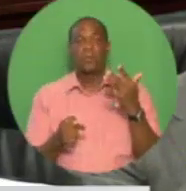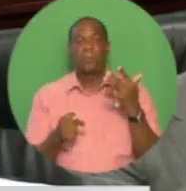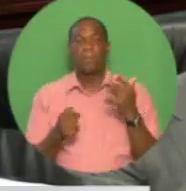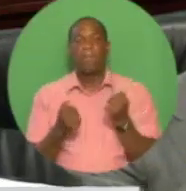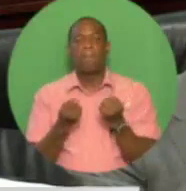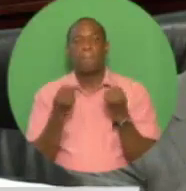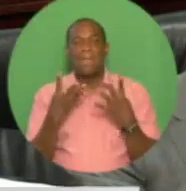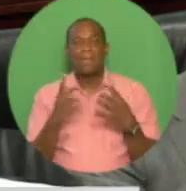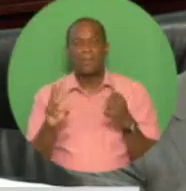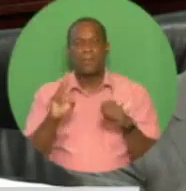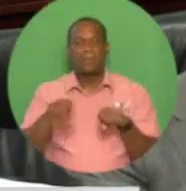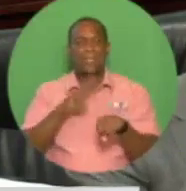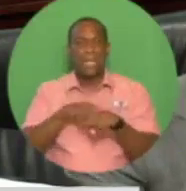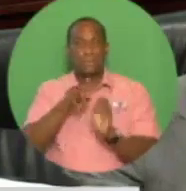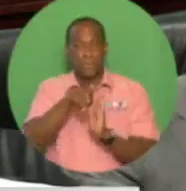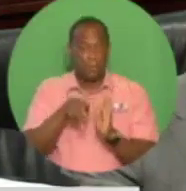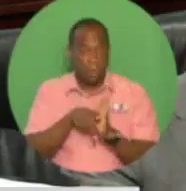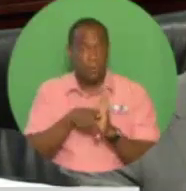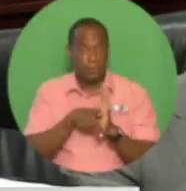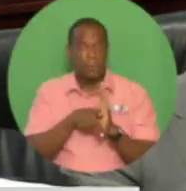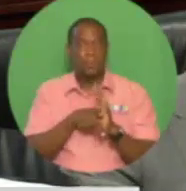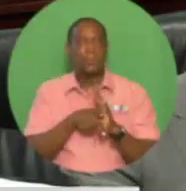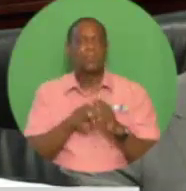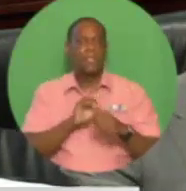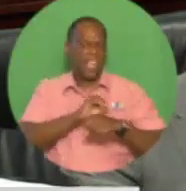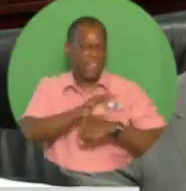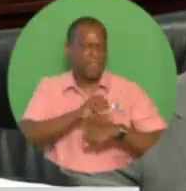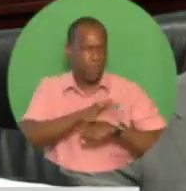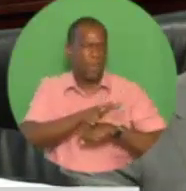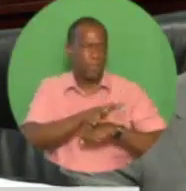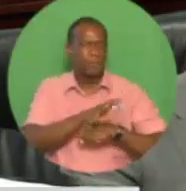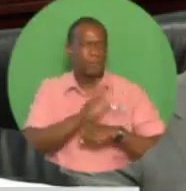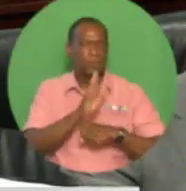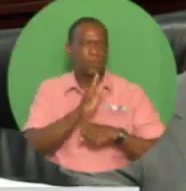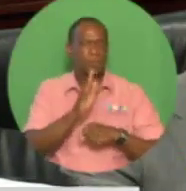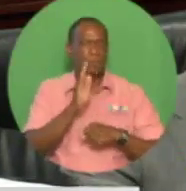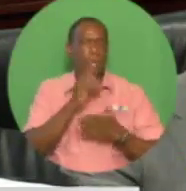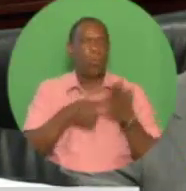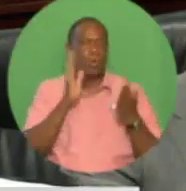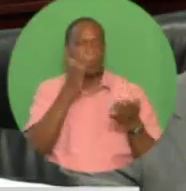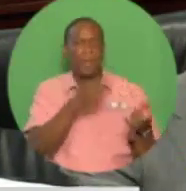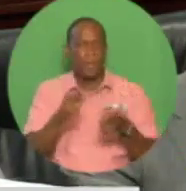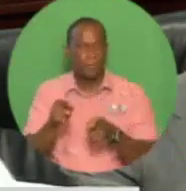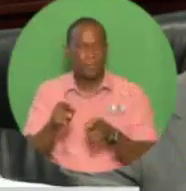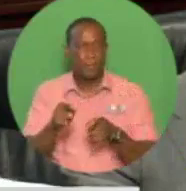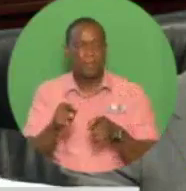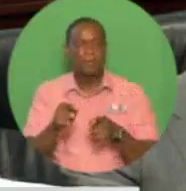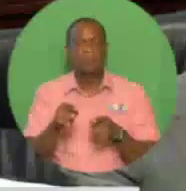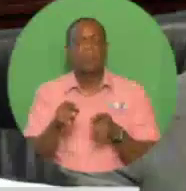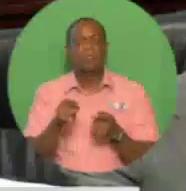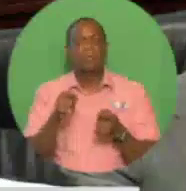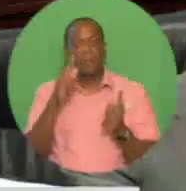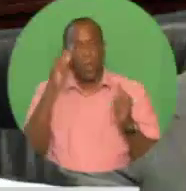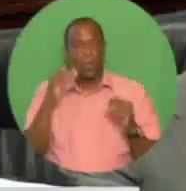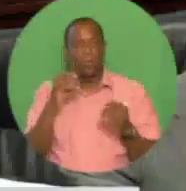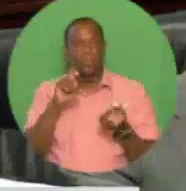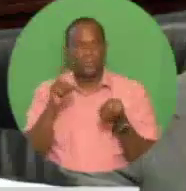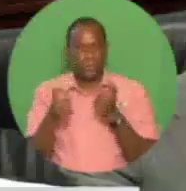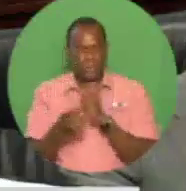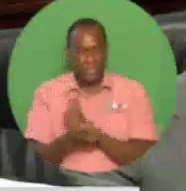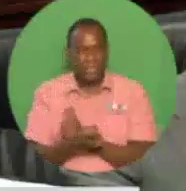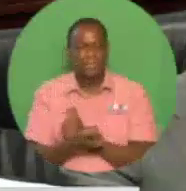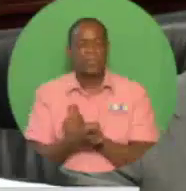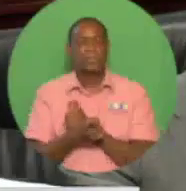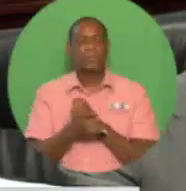to implement Vision 2030 are transforming our culture, values and attitudes, and macroeconomic policy making.